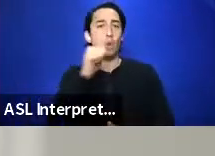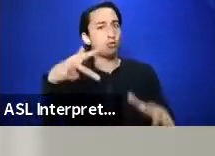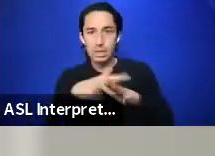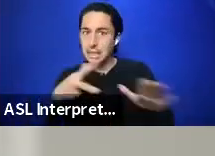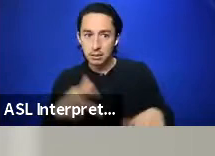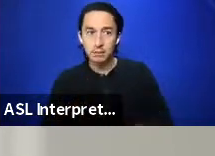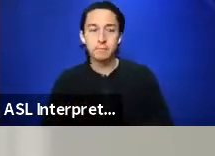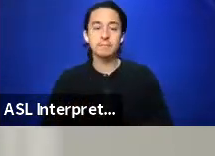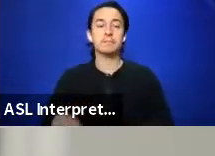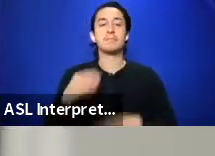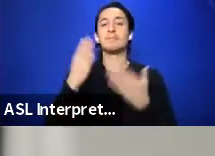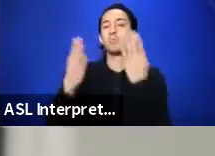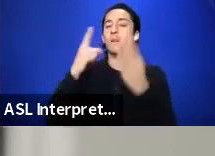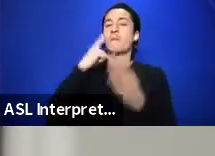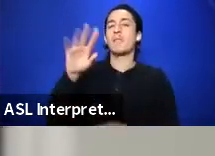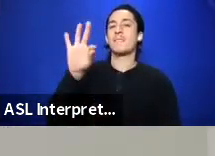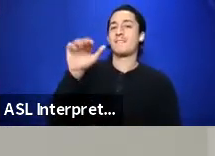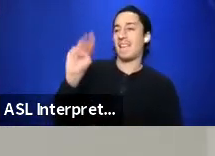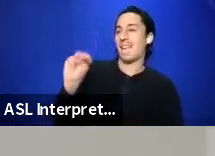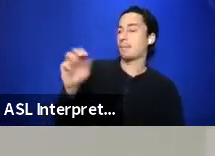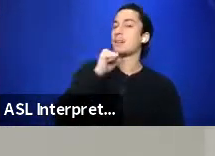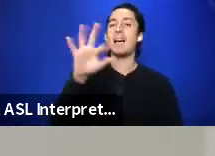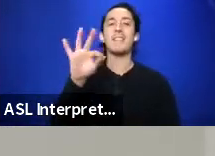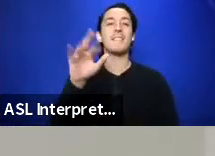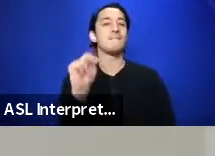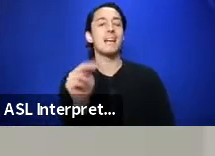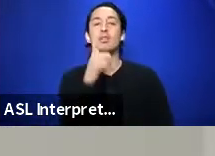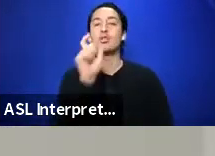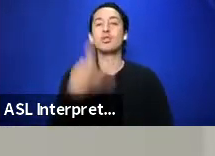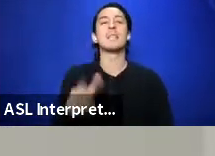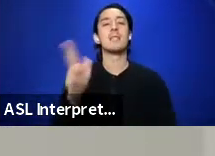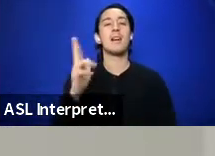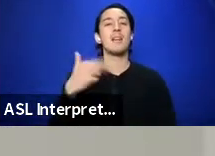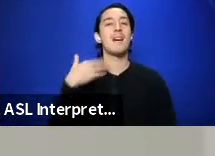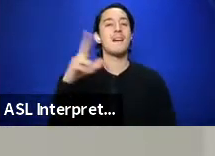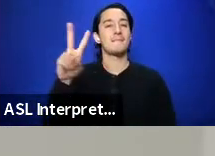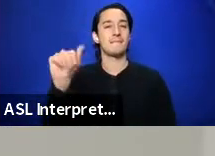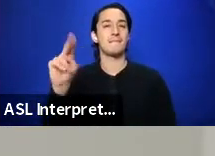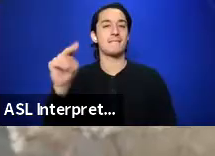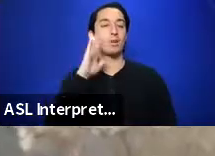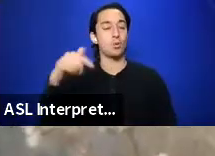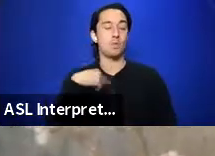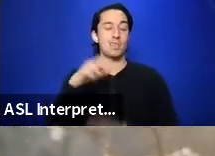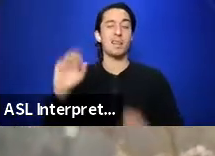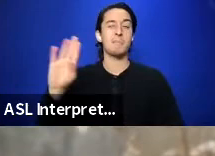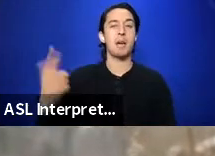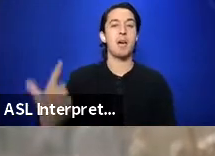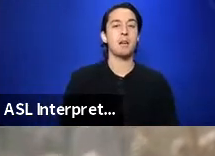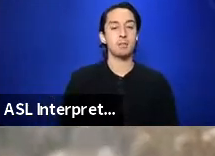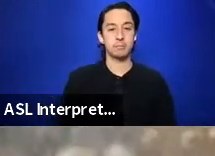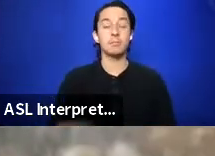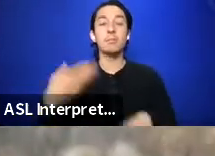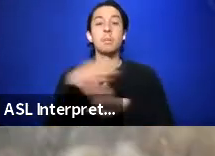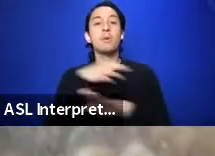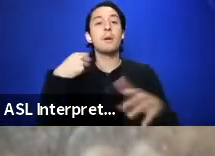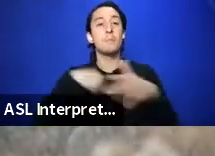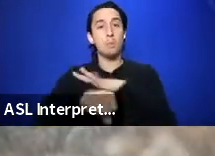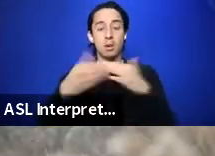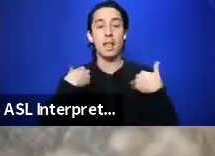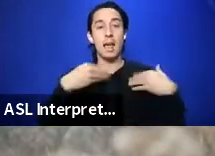fam, not the fans, unless you can't defend the flames. If you need a gun, I got a band and you know that we can bang. Before I was born, there was movement.